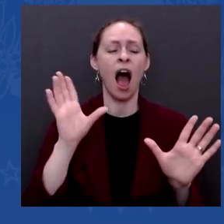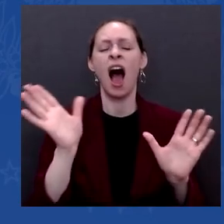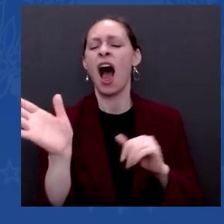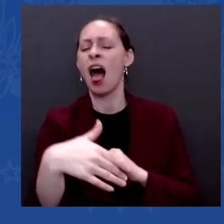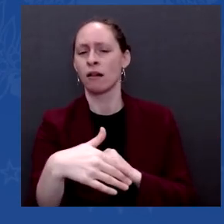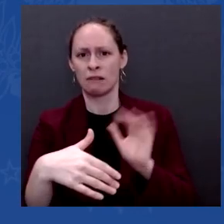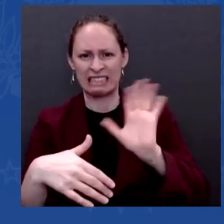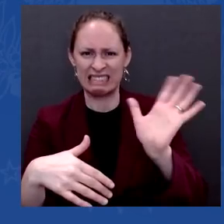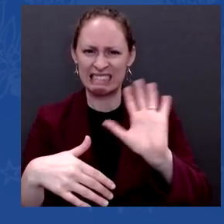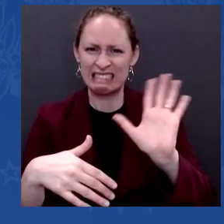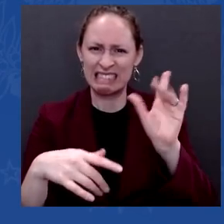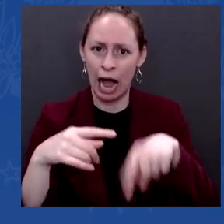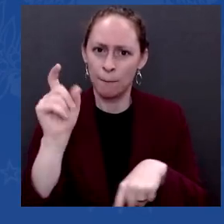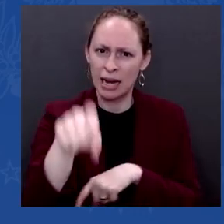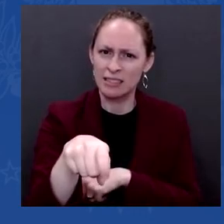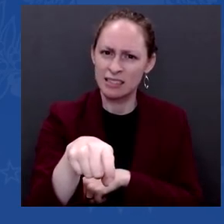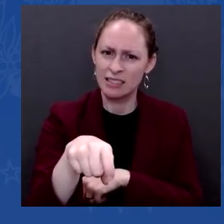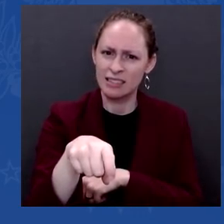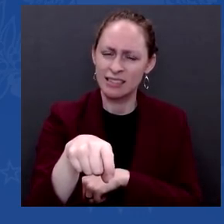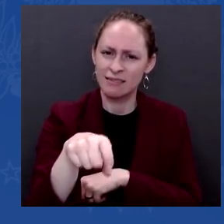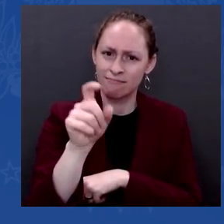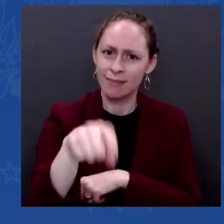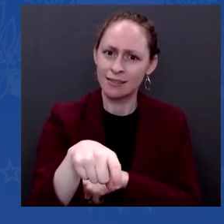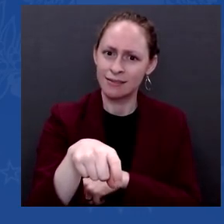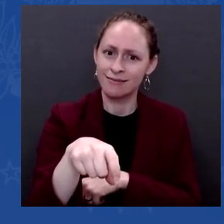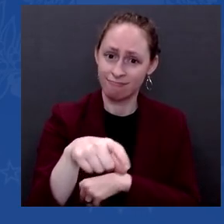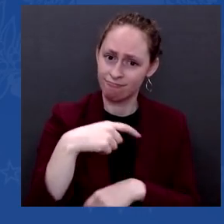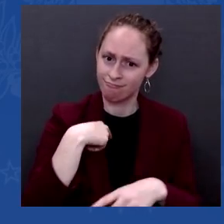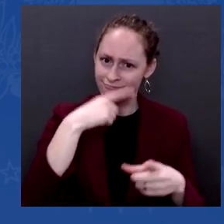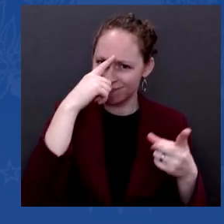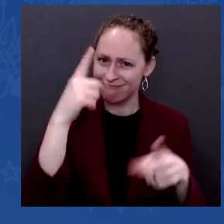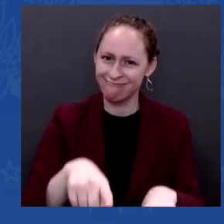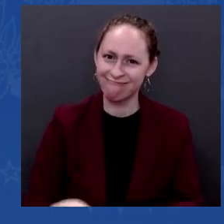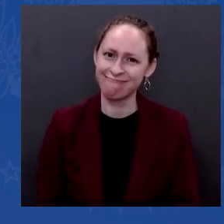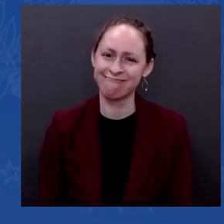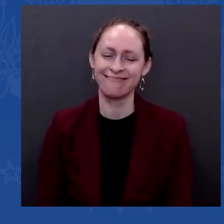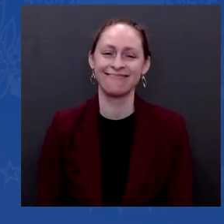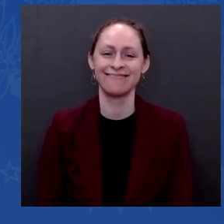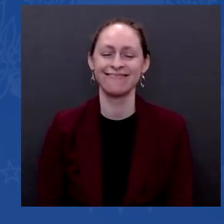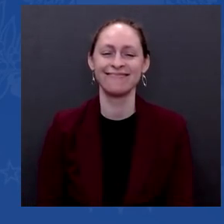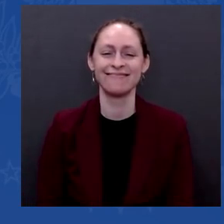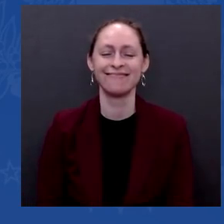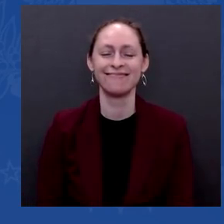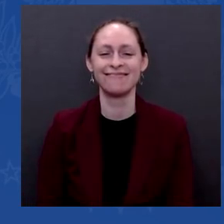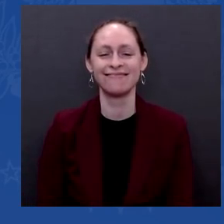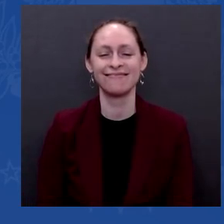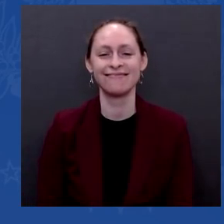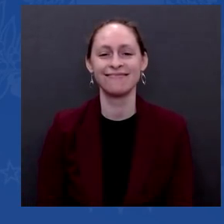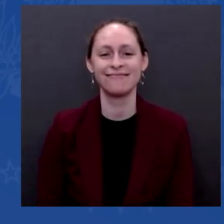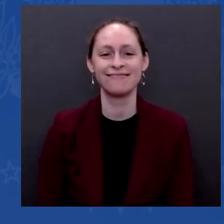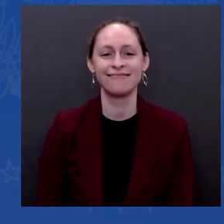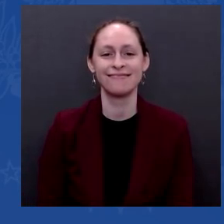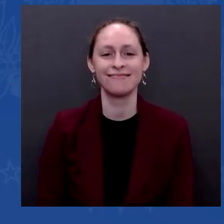about what are you for? What are you for? And I'd lay out what we're for.